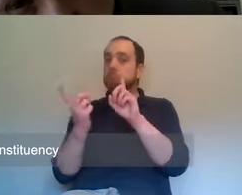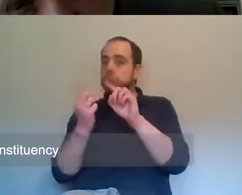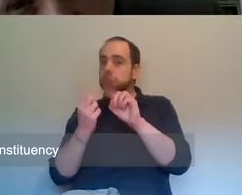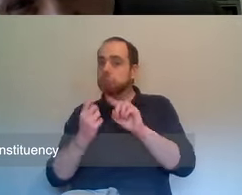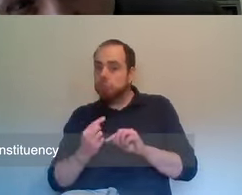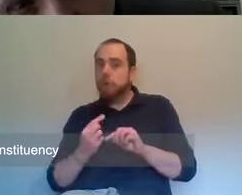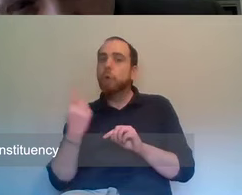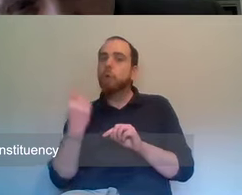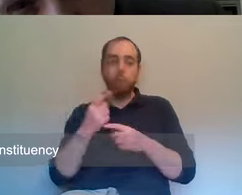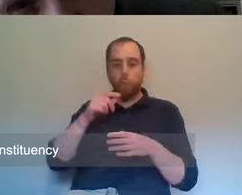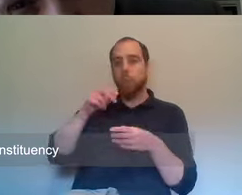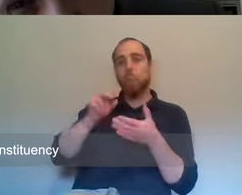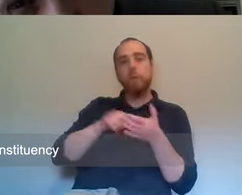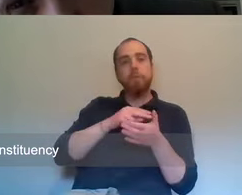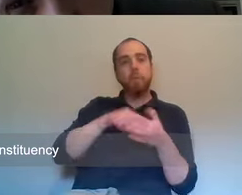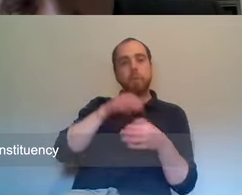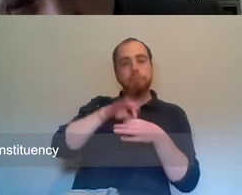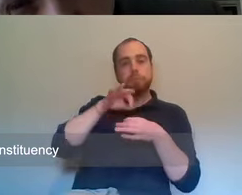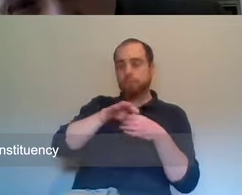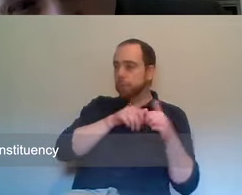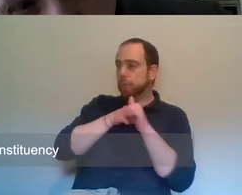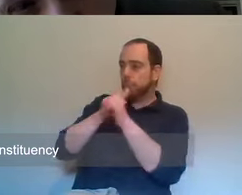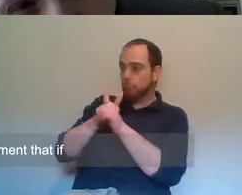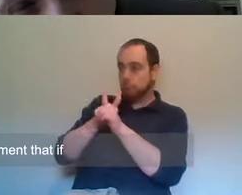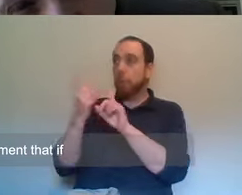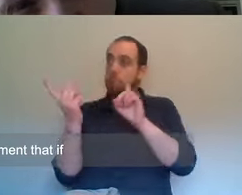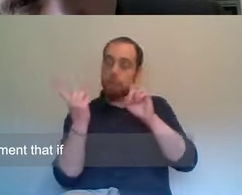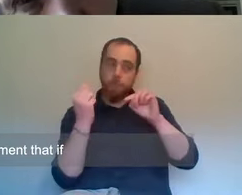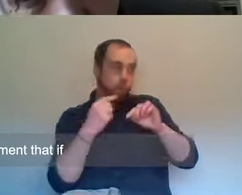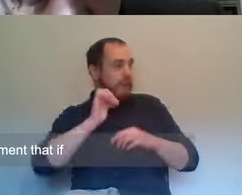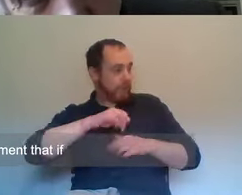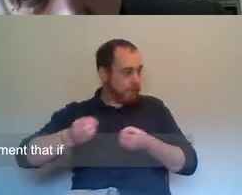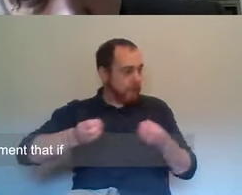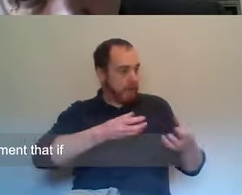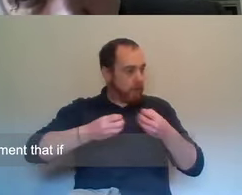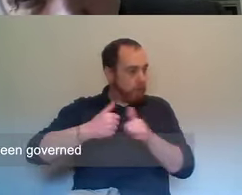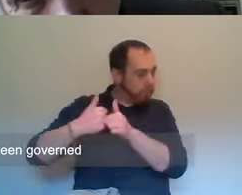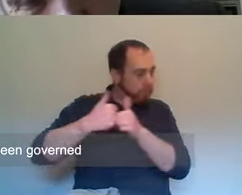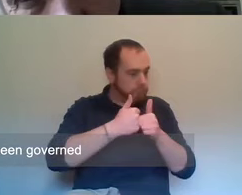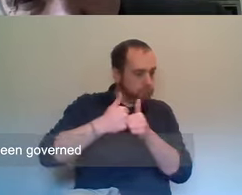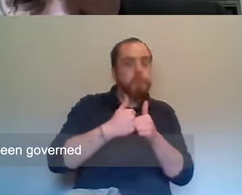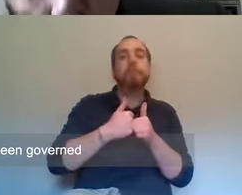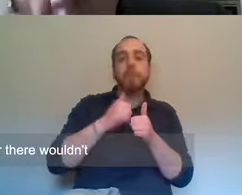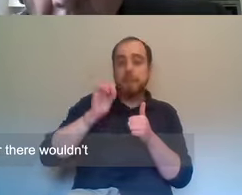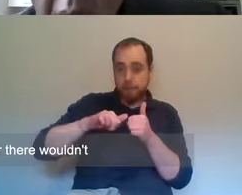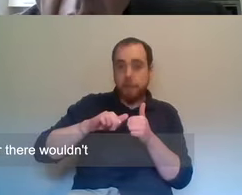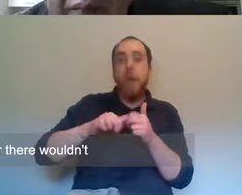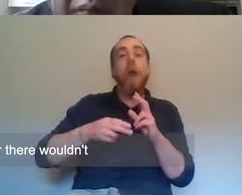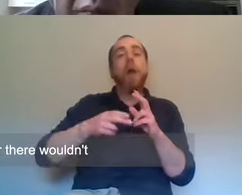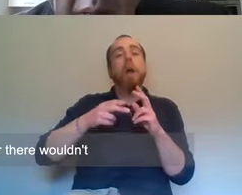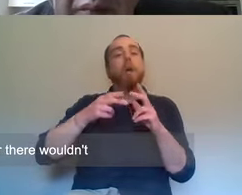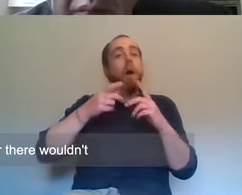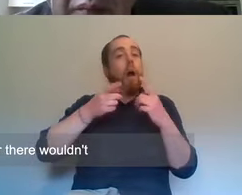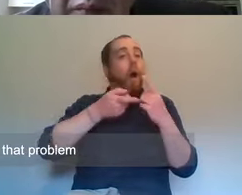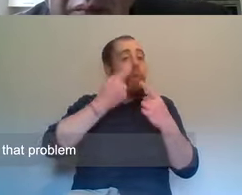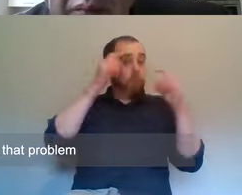electors, its constituency. And there is an argument that if Northern Ireland had been governed directly from Westminster, there wouldn't have been